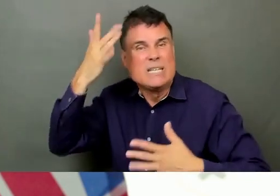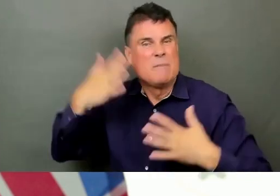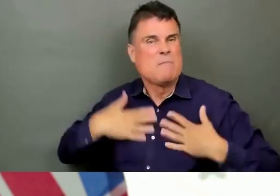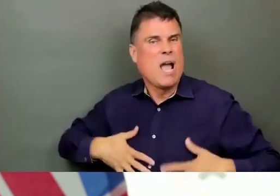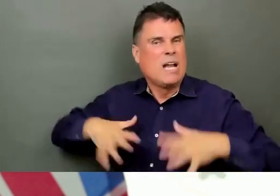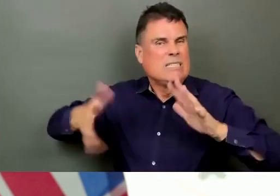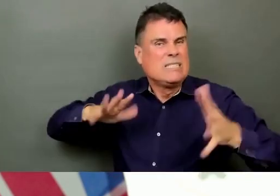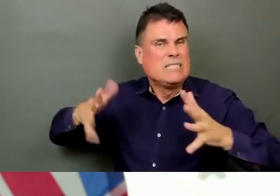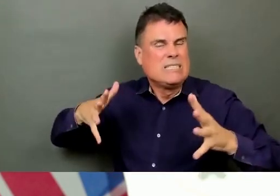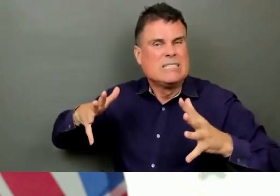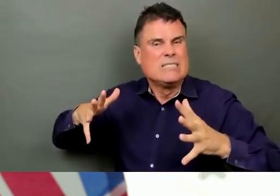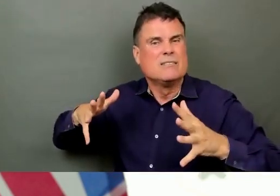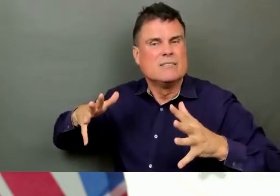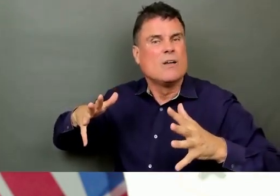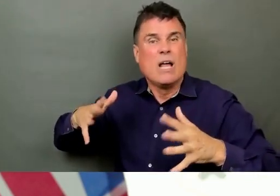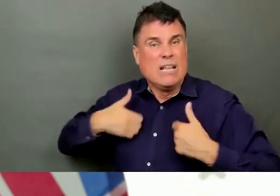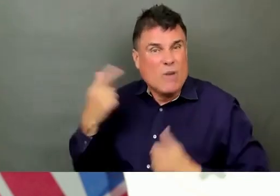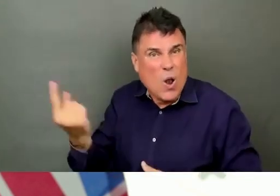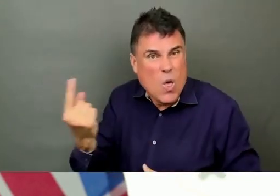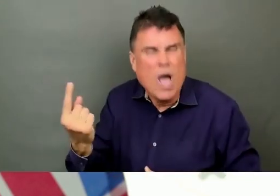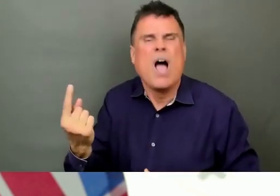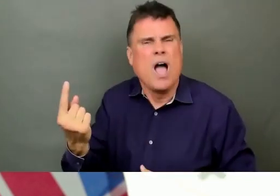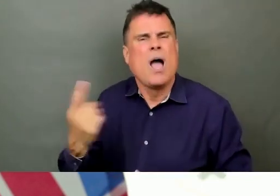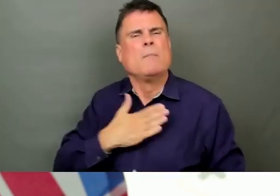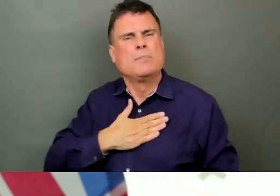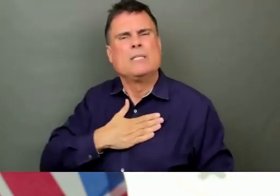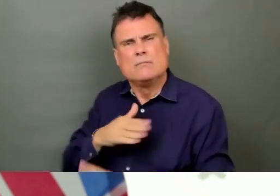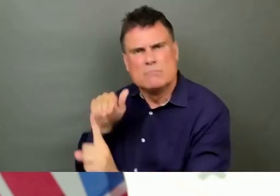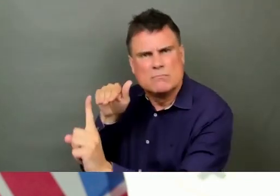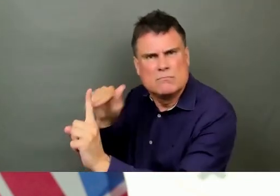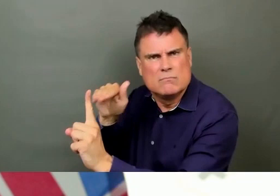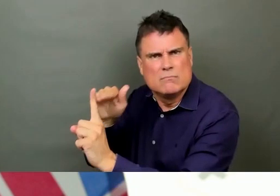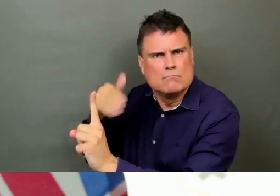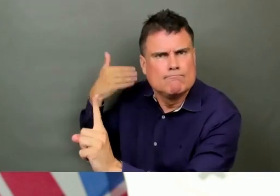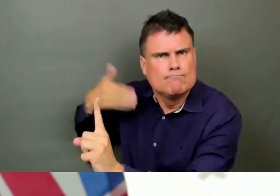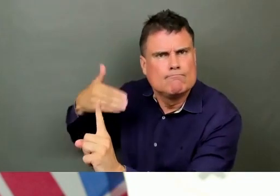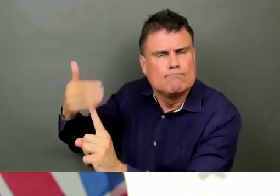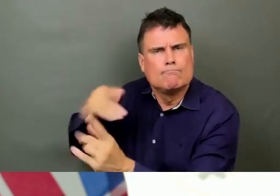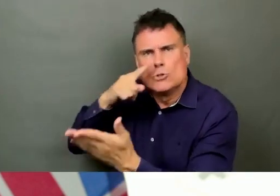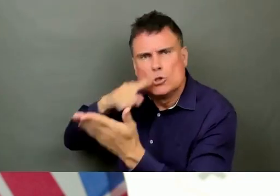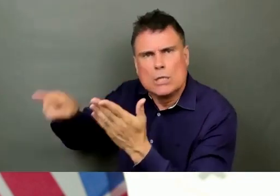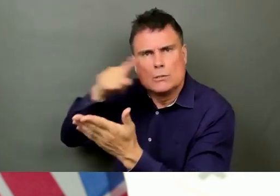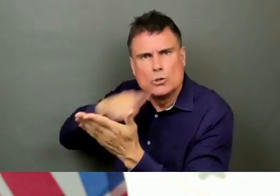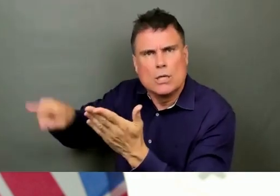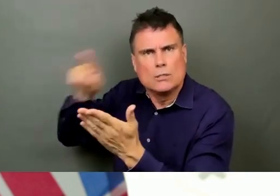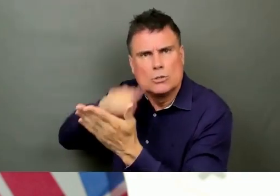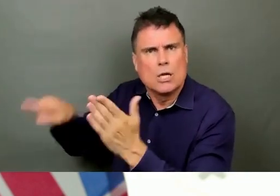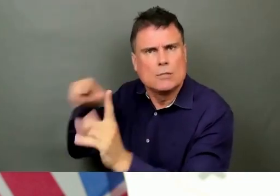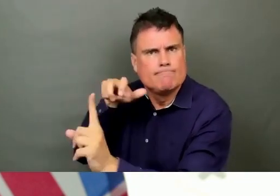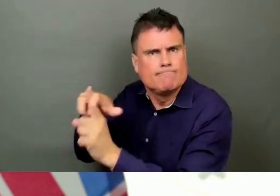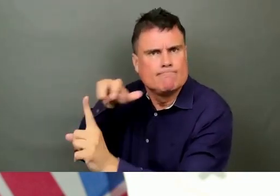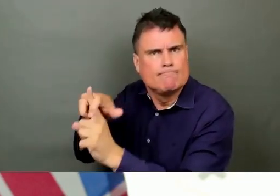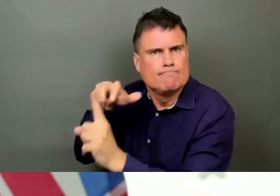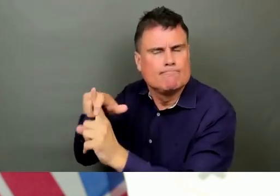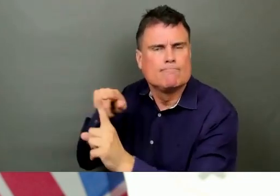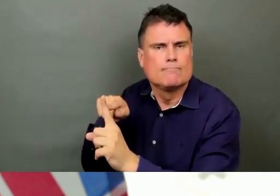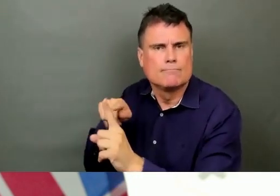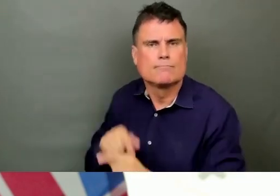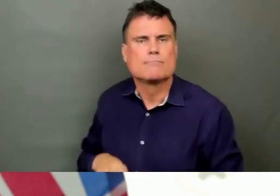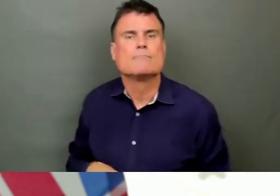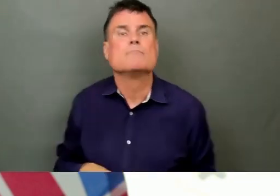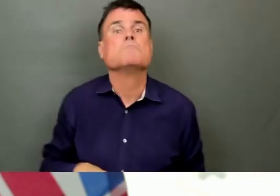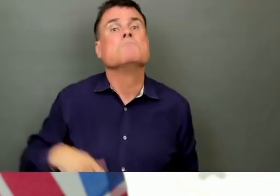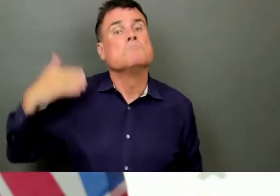As Minister Dix said, people may not always perceive that they are getting too hot. When we have